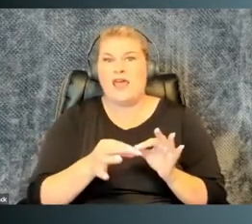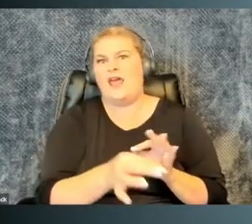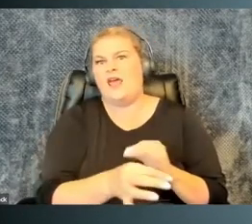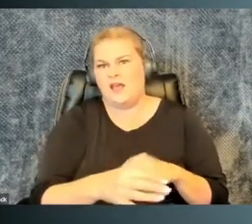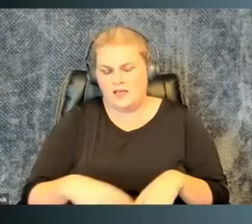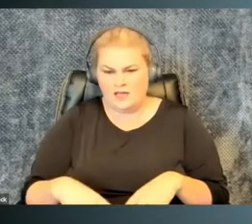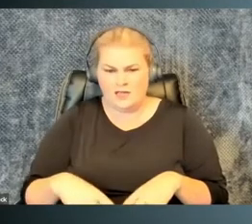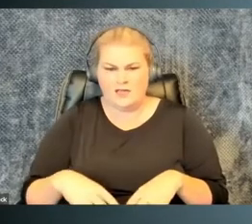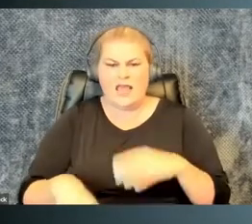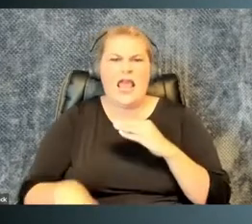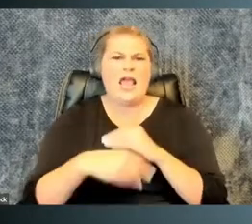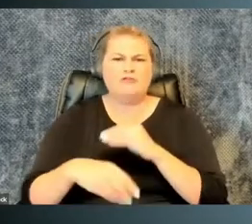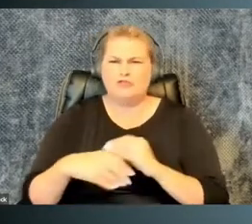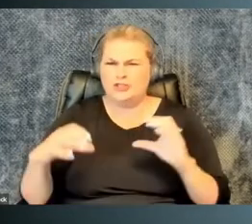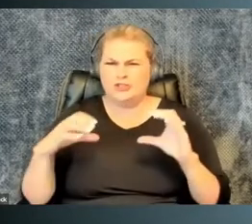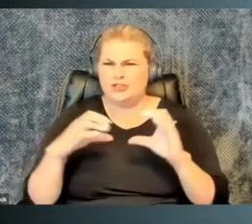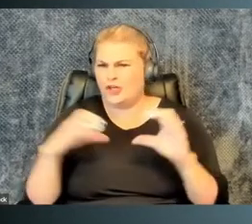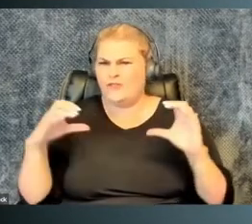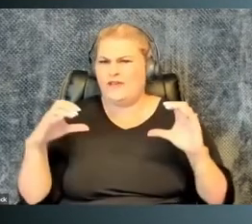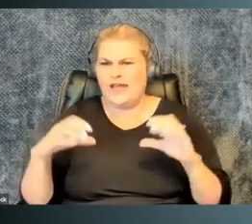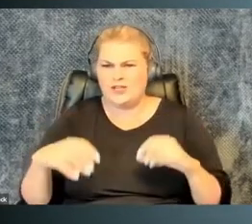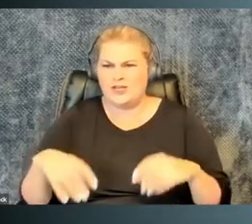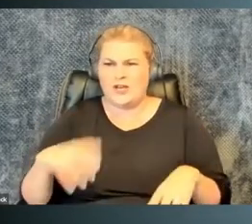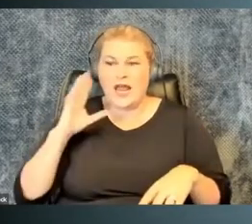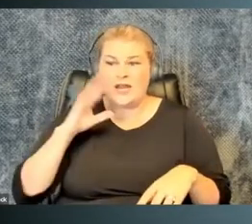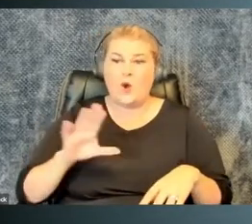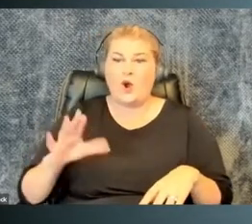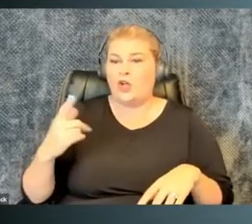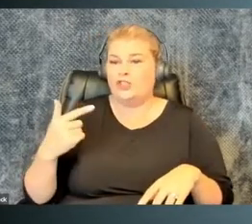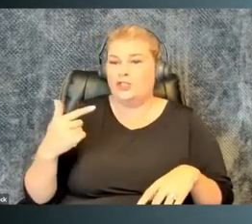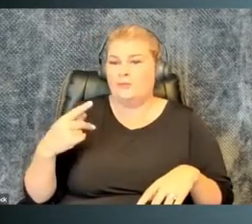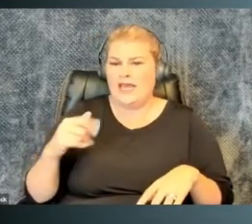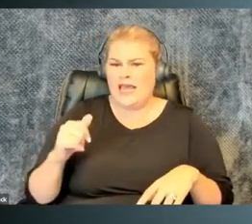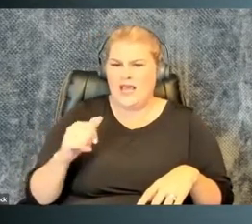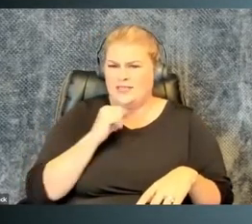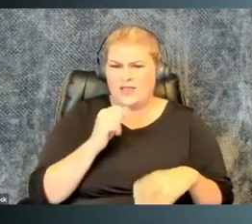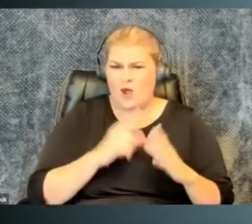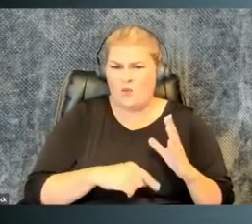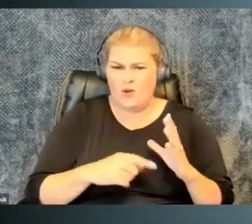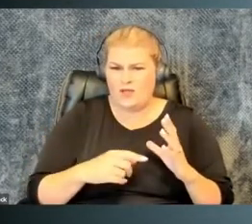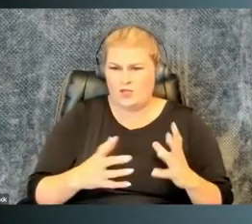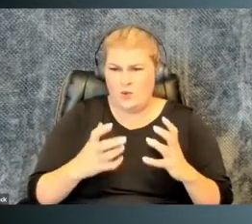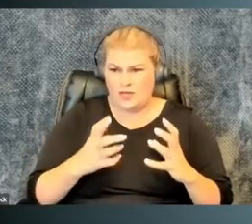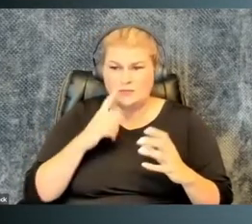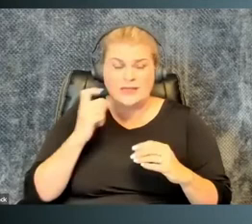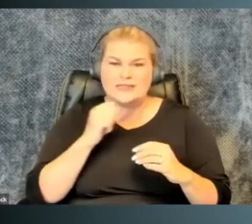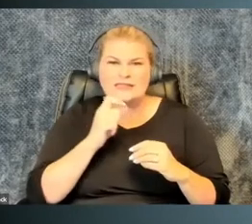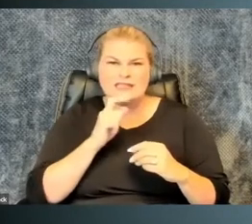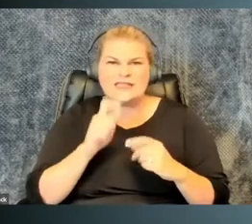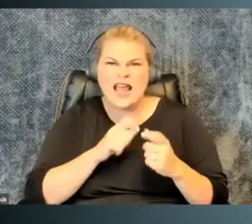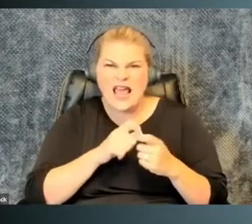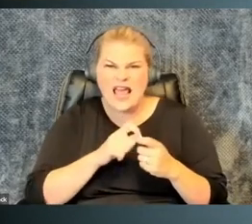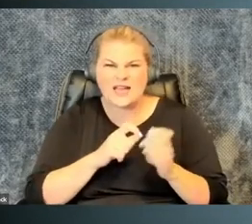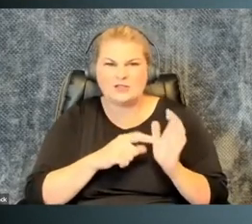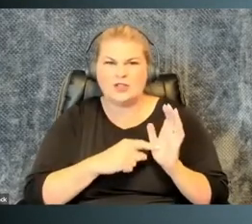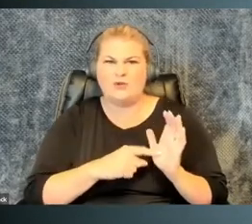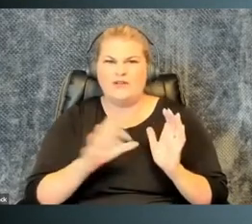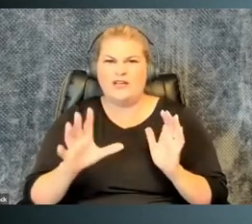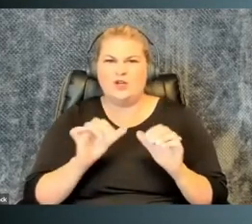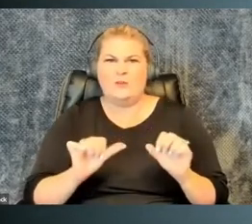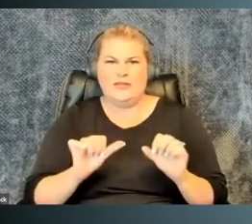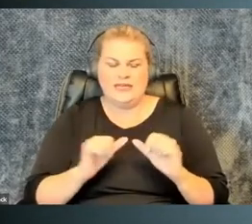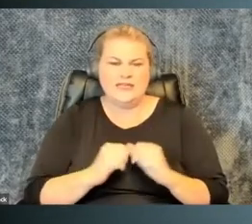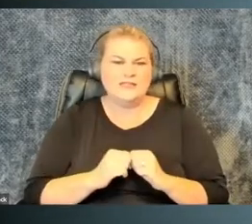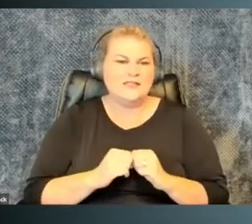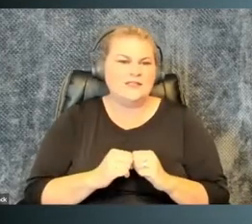But the sort of lag, the extra certification, I know her GPA isn't what she would want it to be because it doesn't